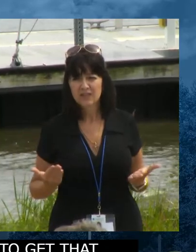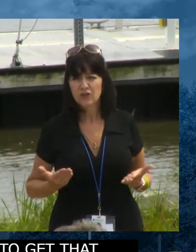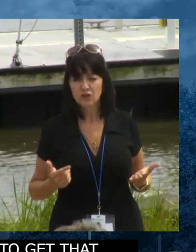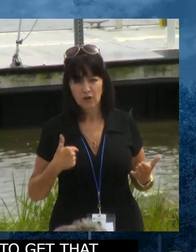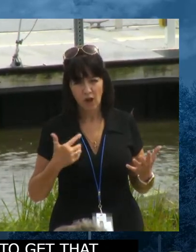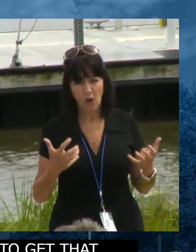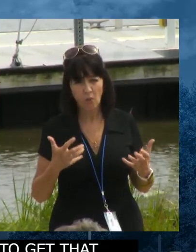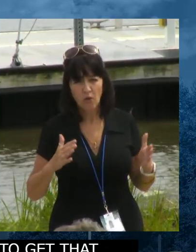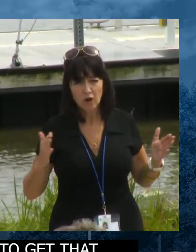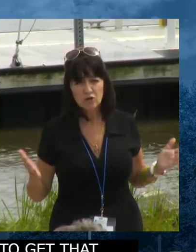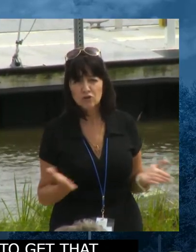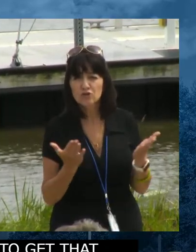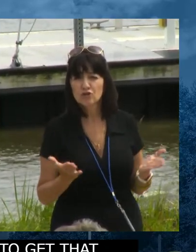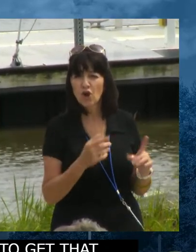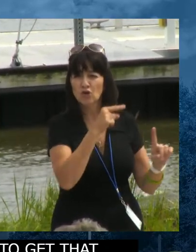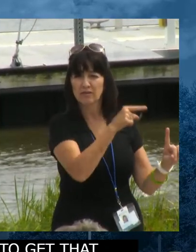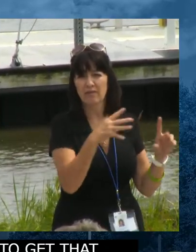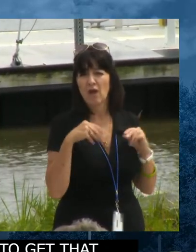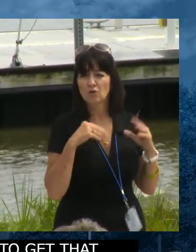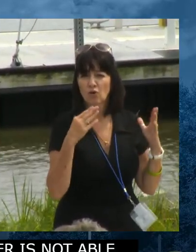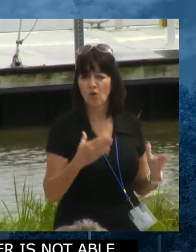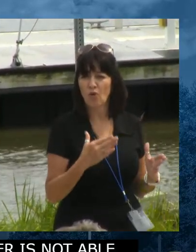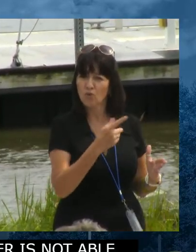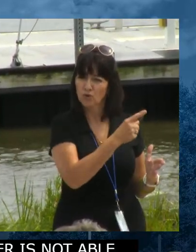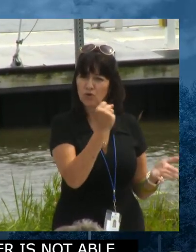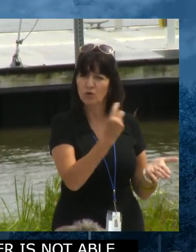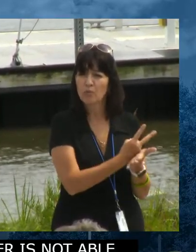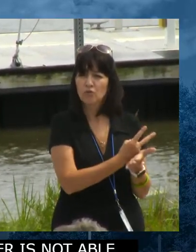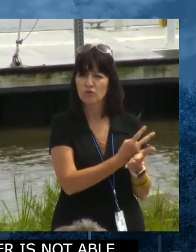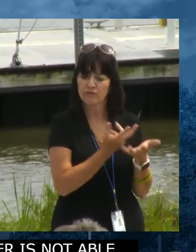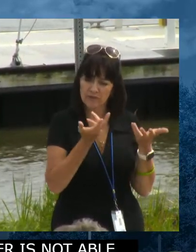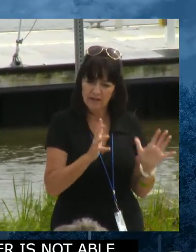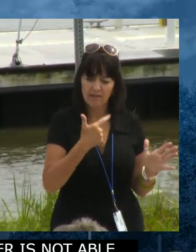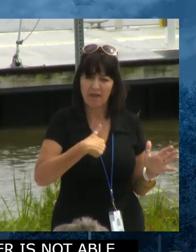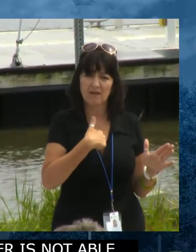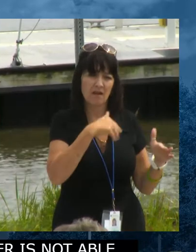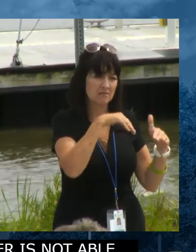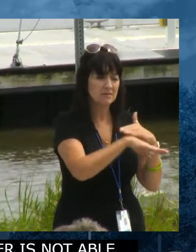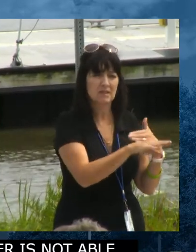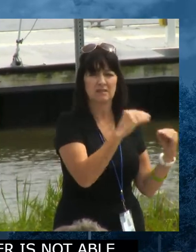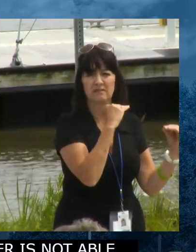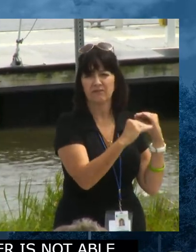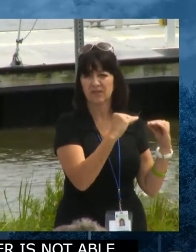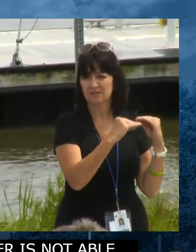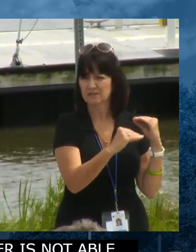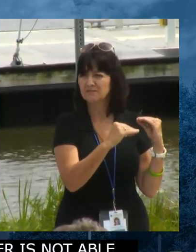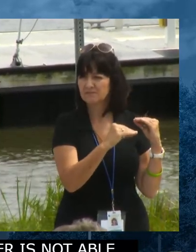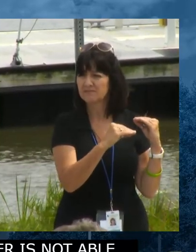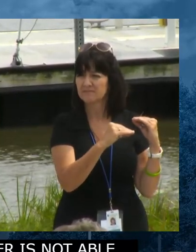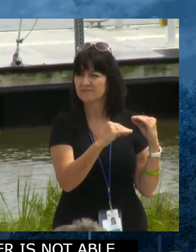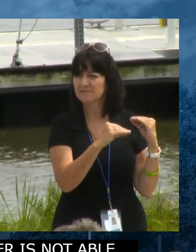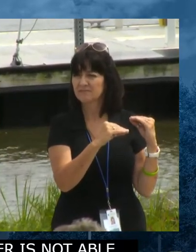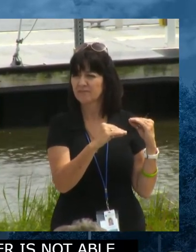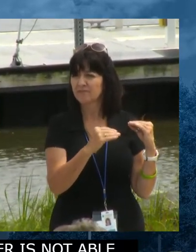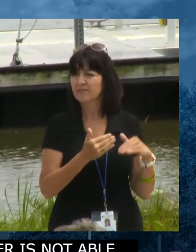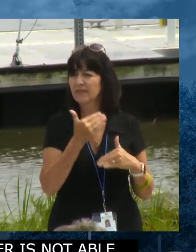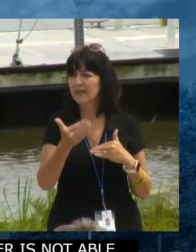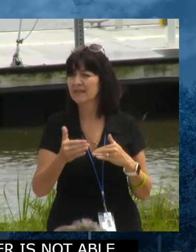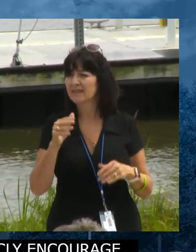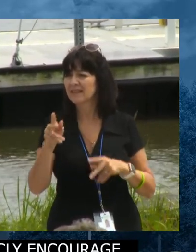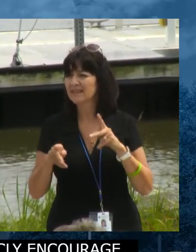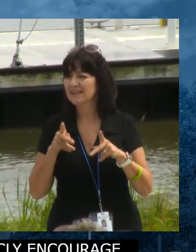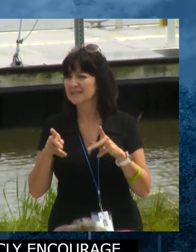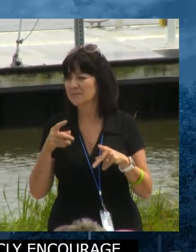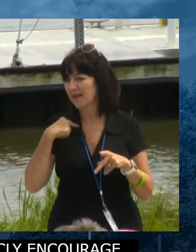give us the easement. Let's go and let's get this done and get this fixed. The next couple of people I'd like to thank, and we're going to have to trade